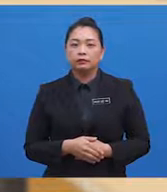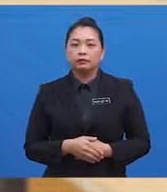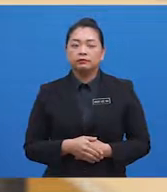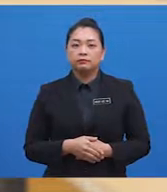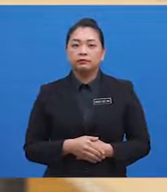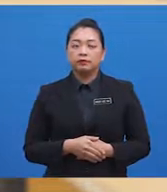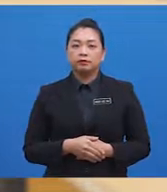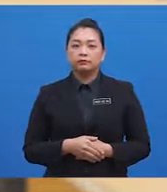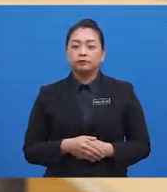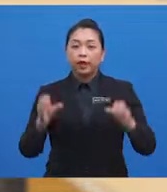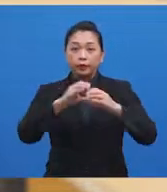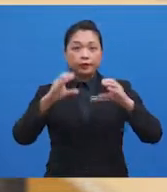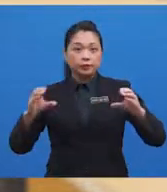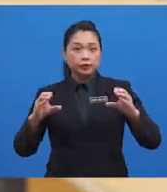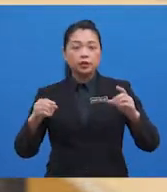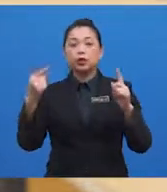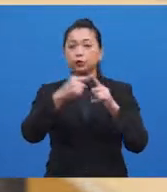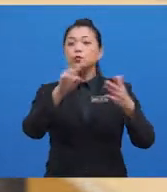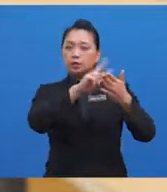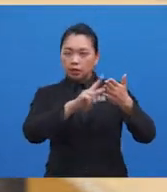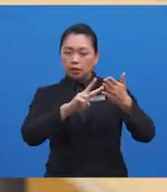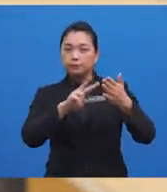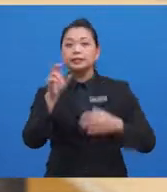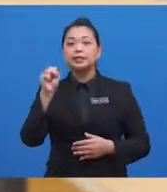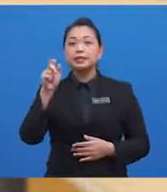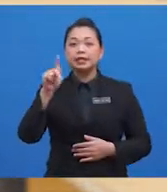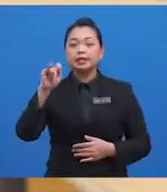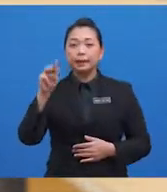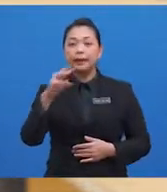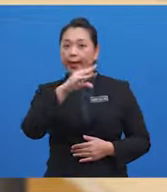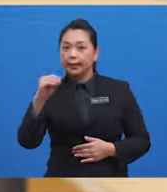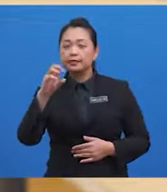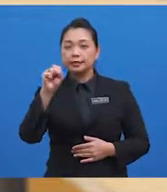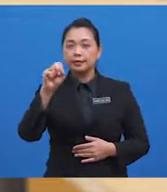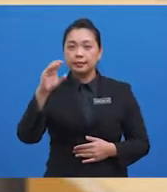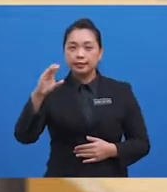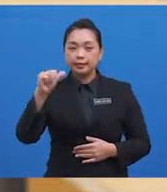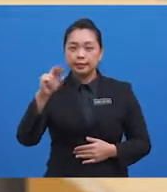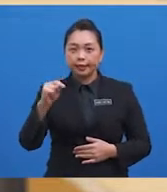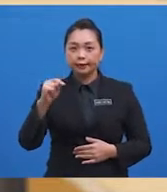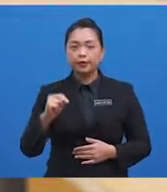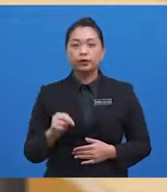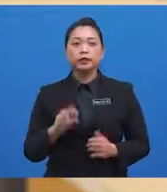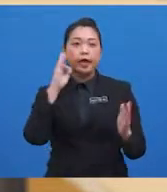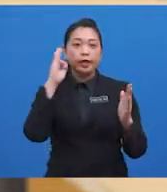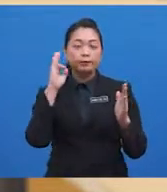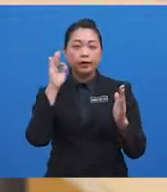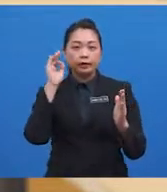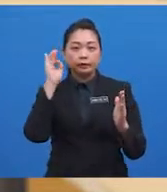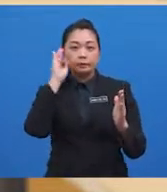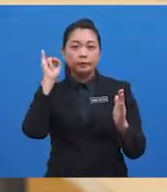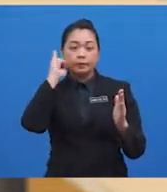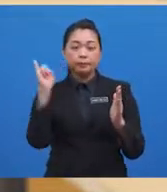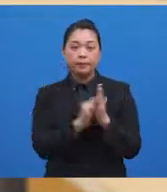with reading comprehension is to scheme and scan. Now, if we were to refer to image 2, we know that applying the